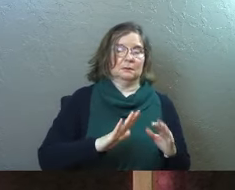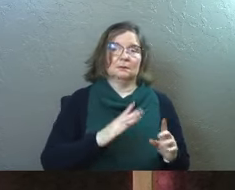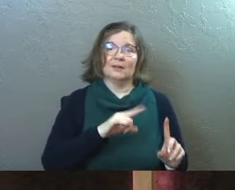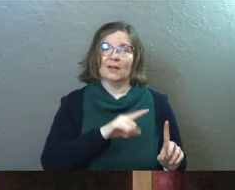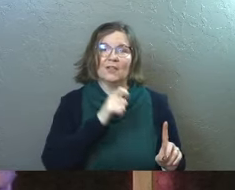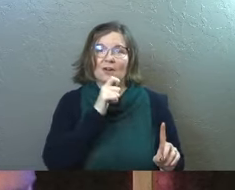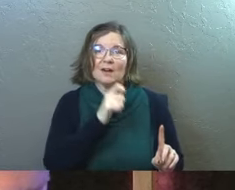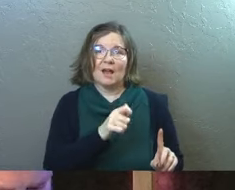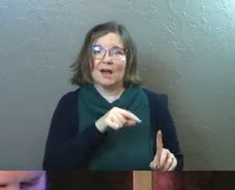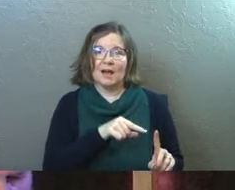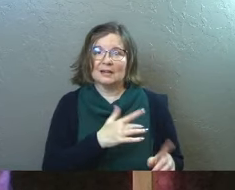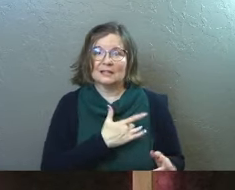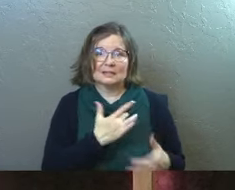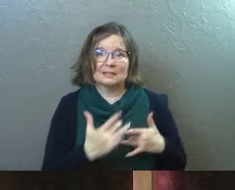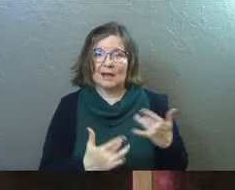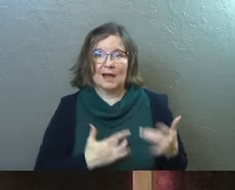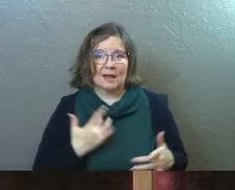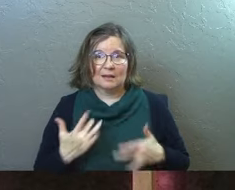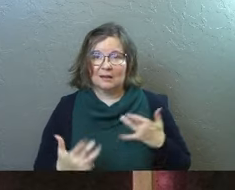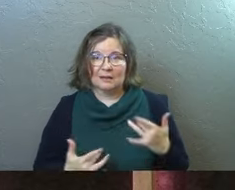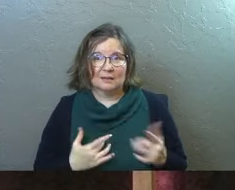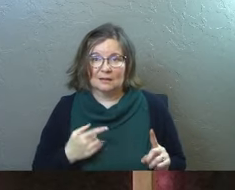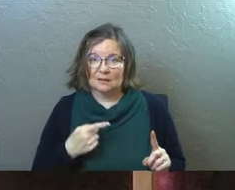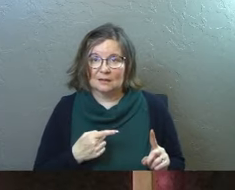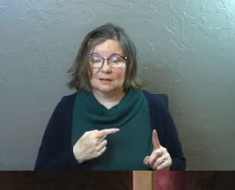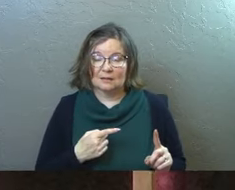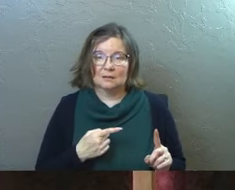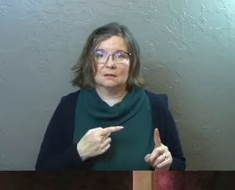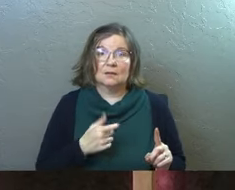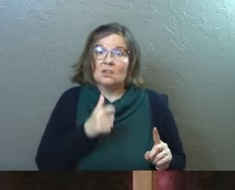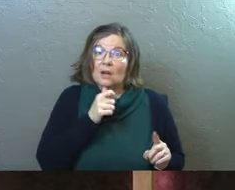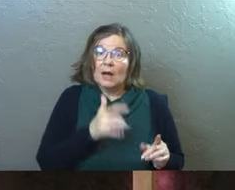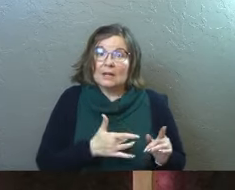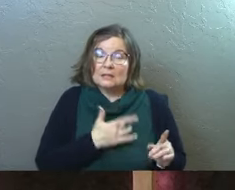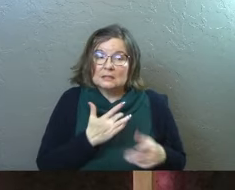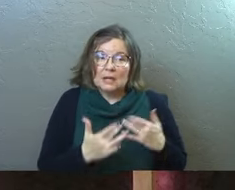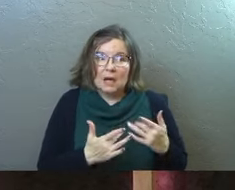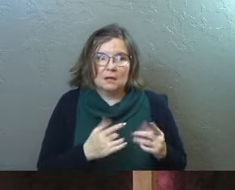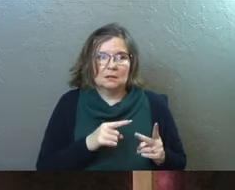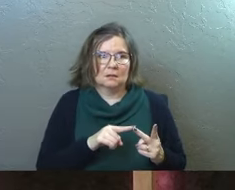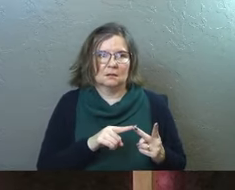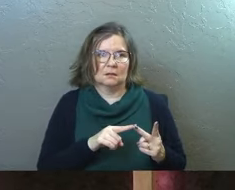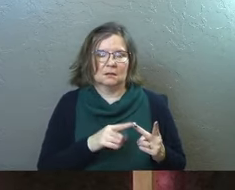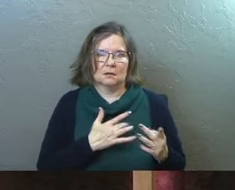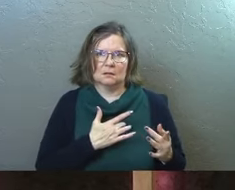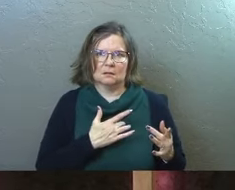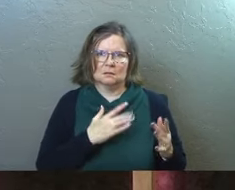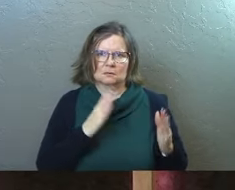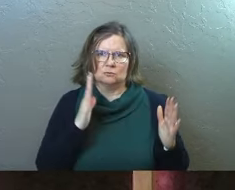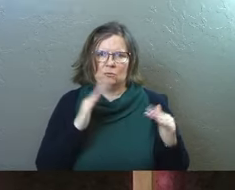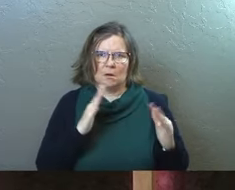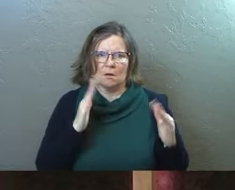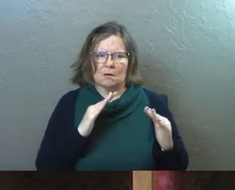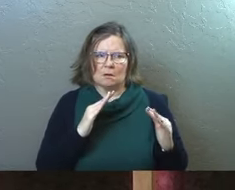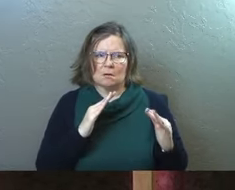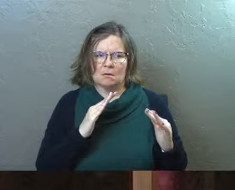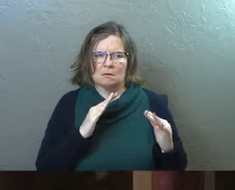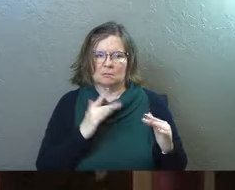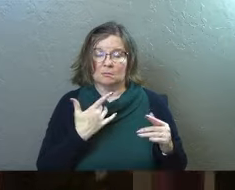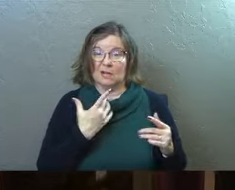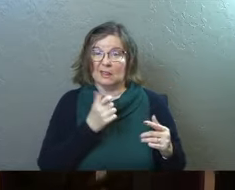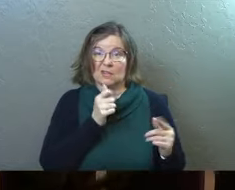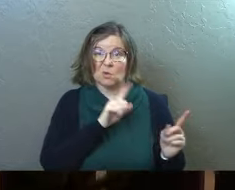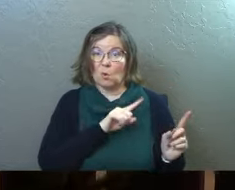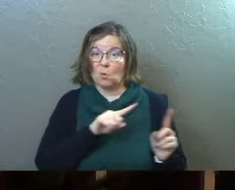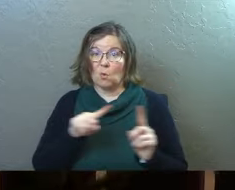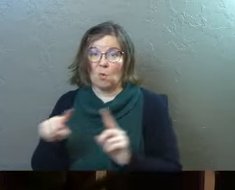They're not excited. Not only are they not excited, not only are they disturbed by this news, but they don't